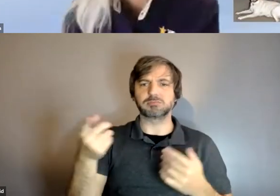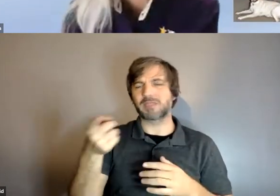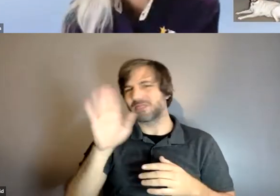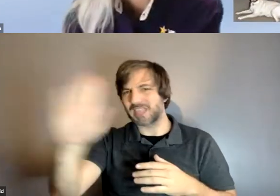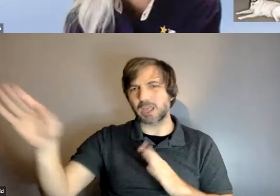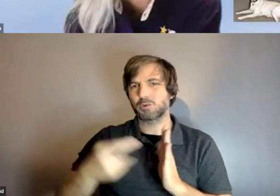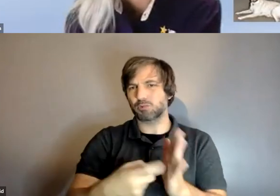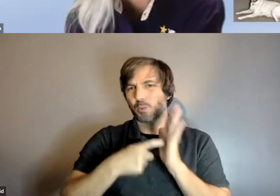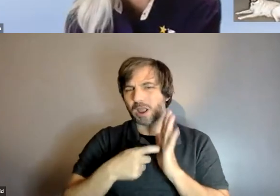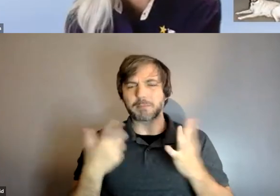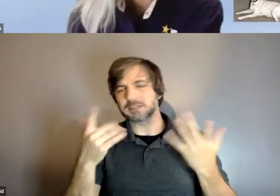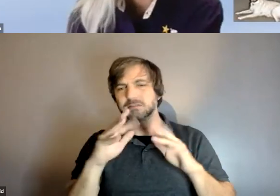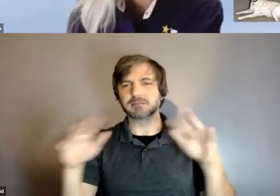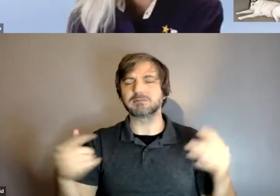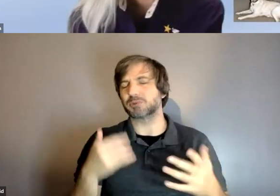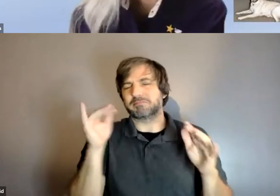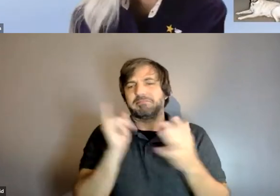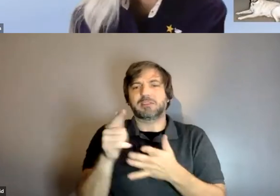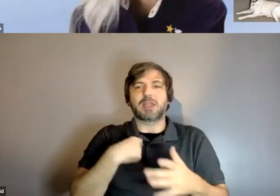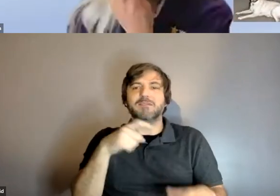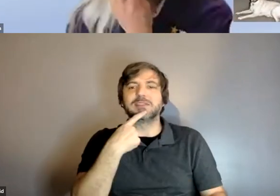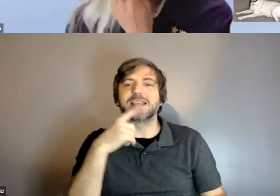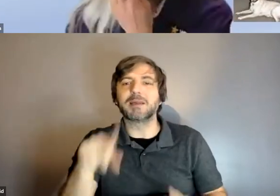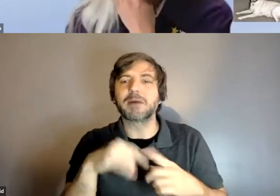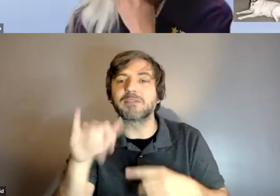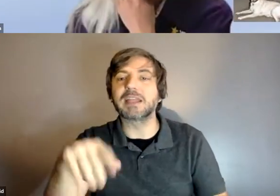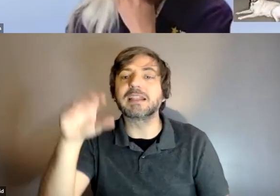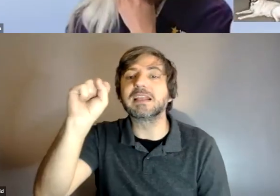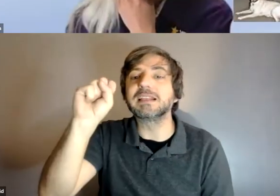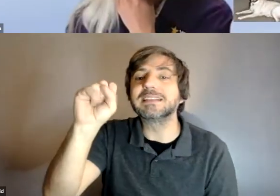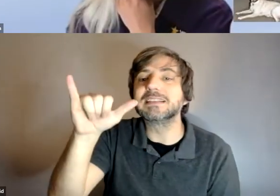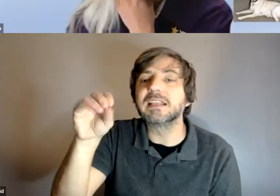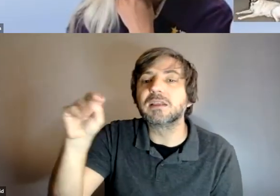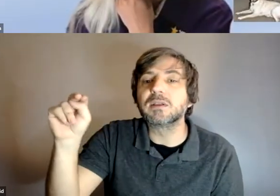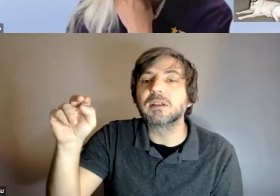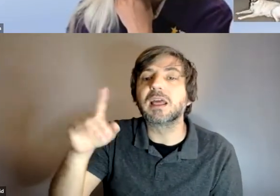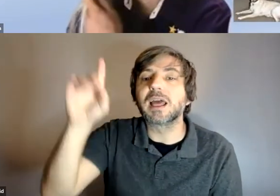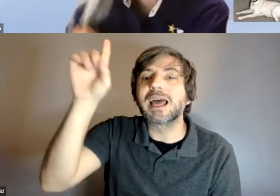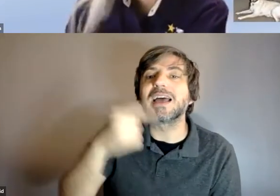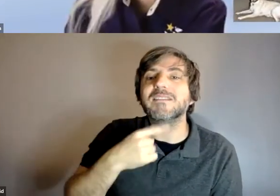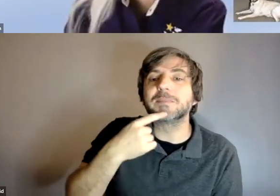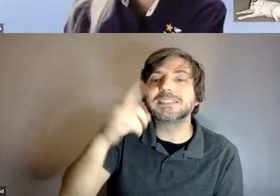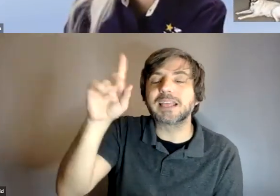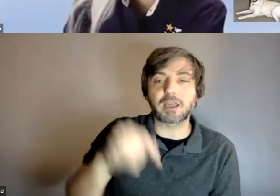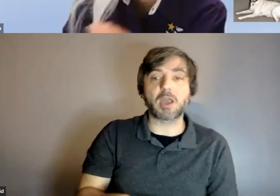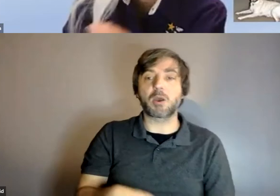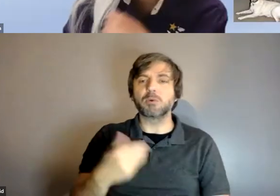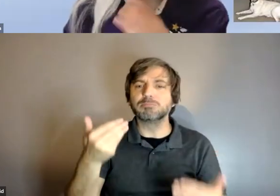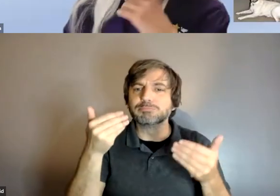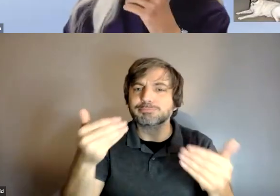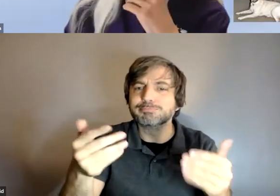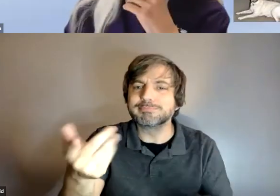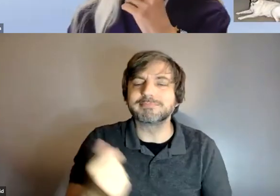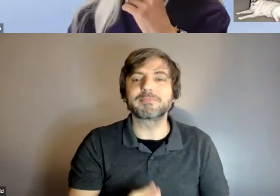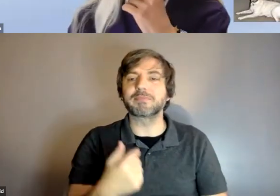i have to say about that i have an answer i have an about the buffet yeah i did too okay go ahead see you um so i